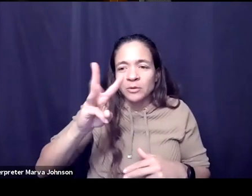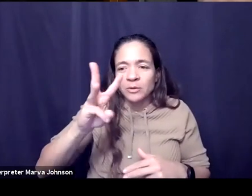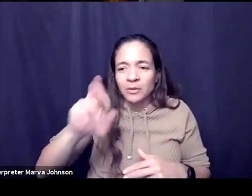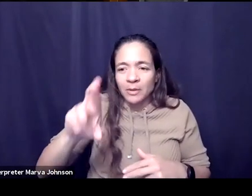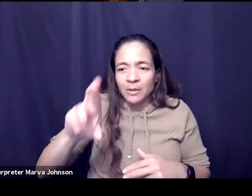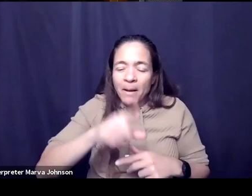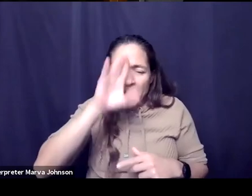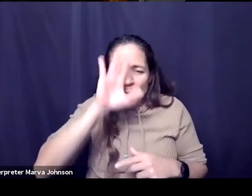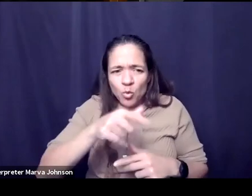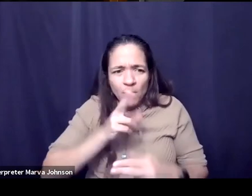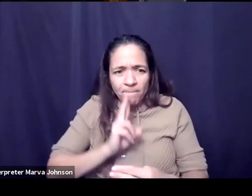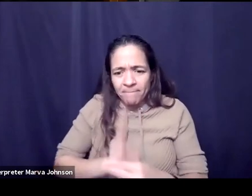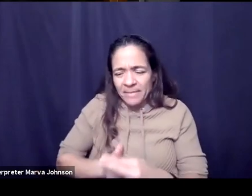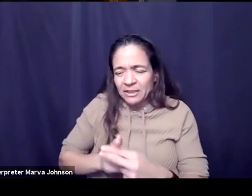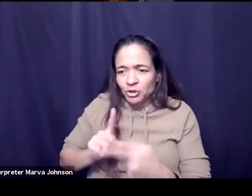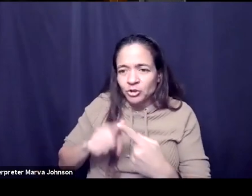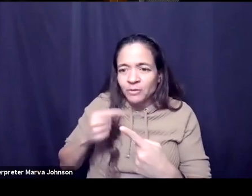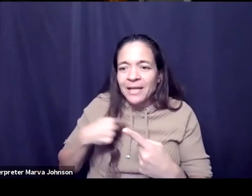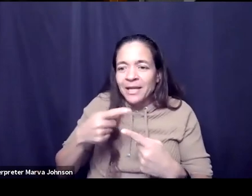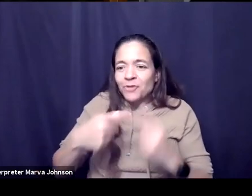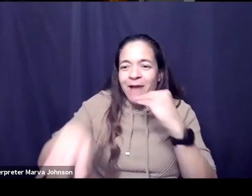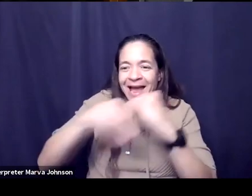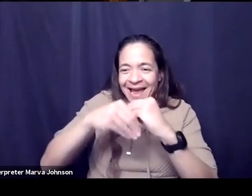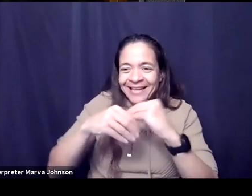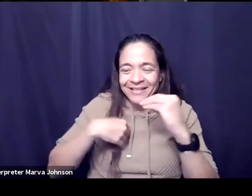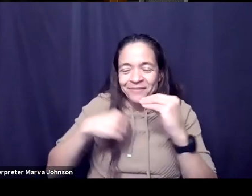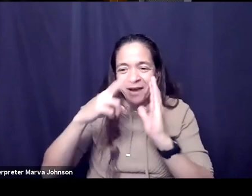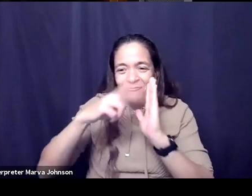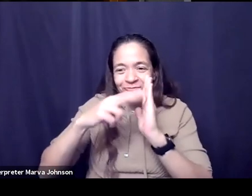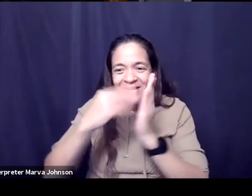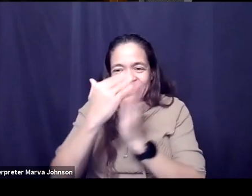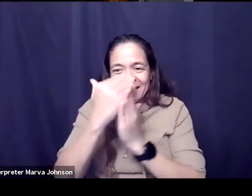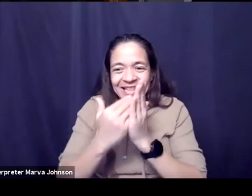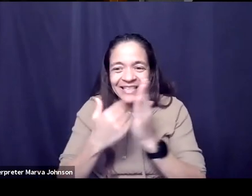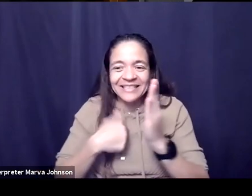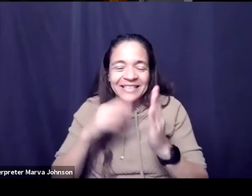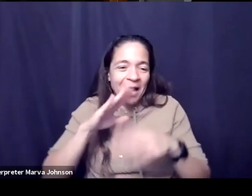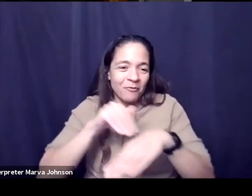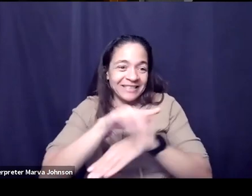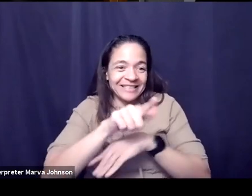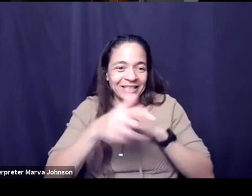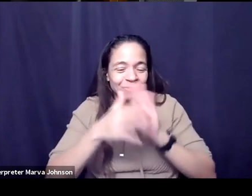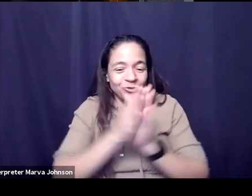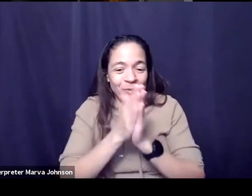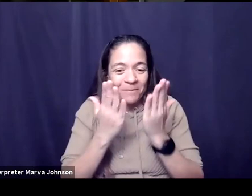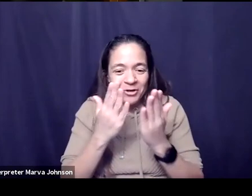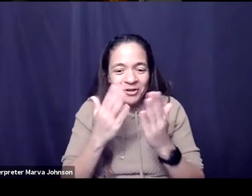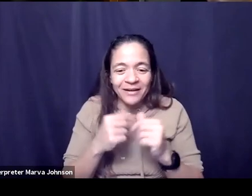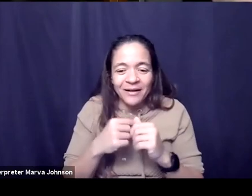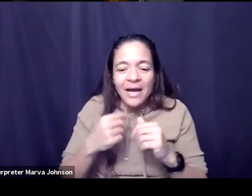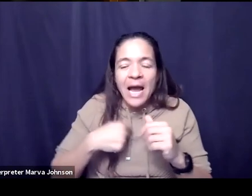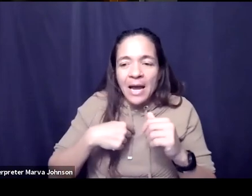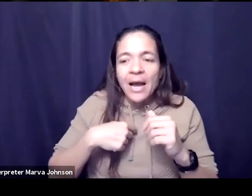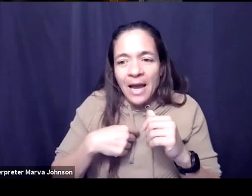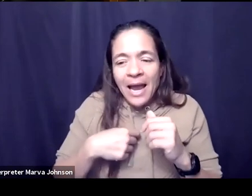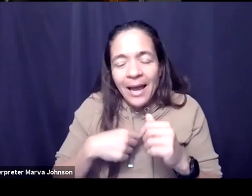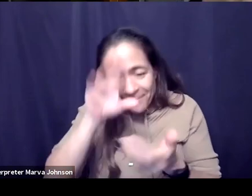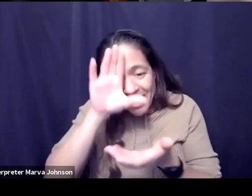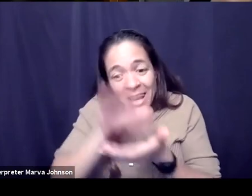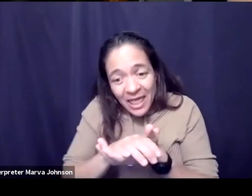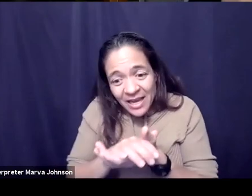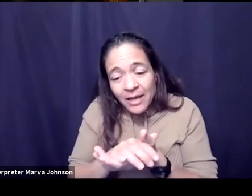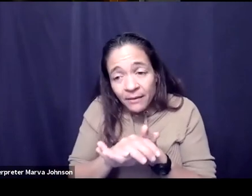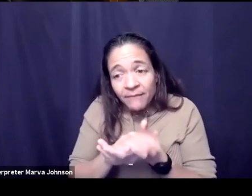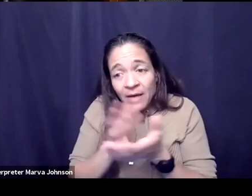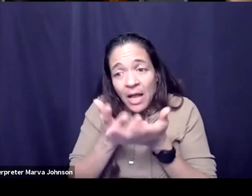mentioned it to me you you put it on my reading list i put it on your reading list all well i'm going to send you a copy after this thank you i'm a big believer in that we're actually a lot of the work that